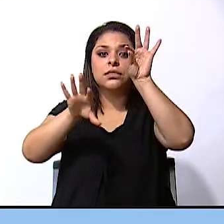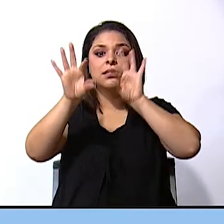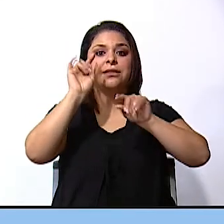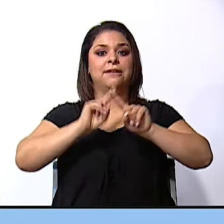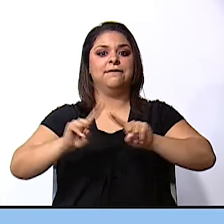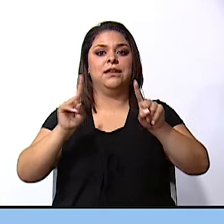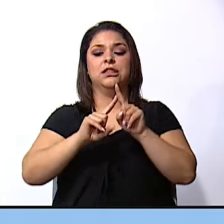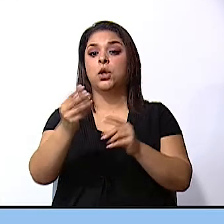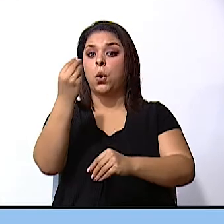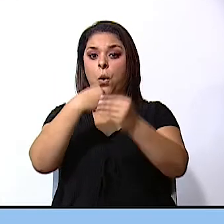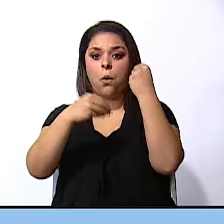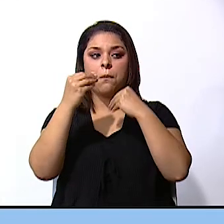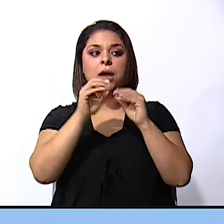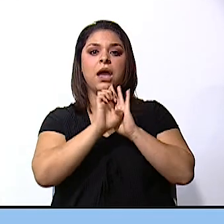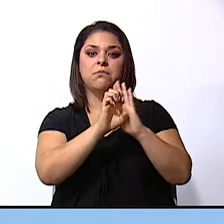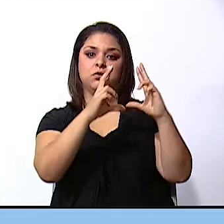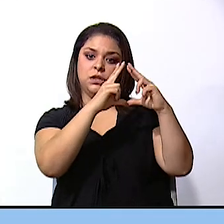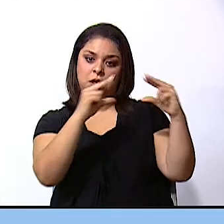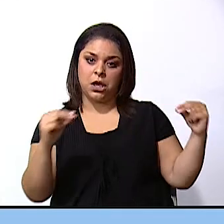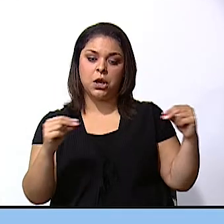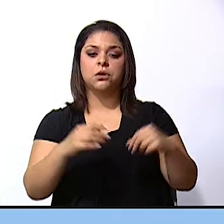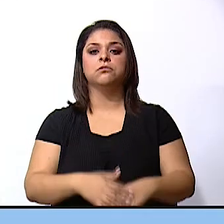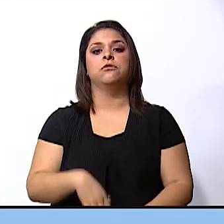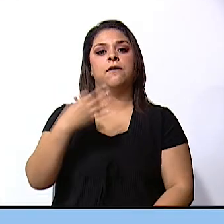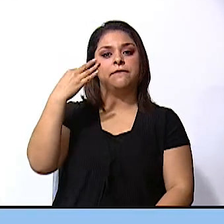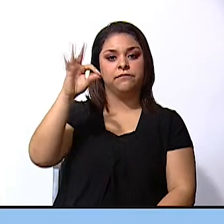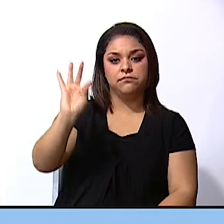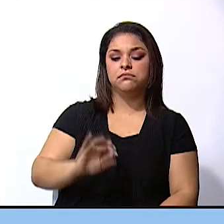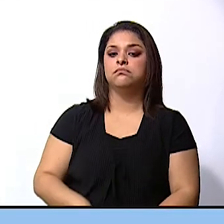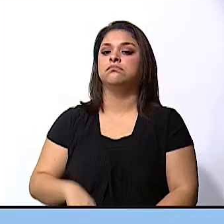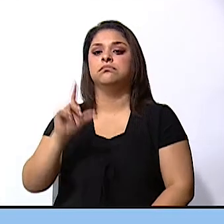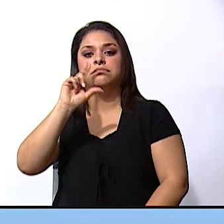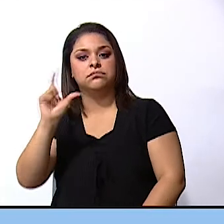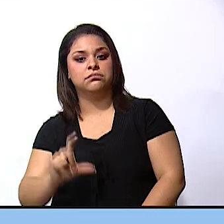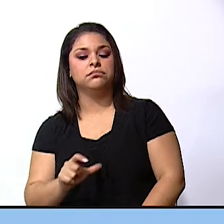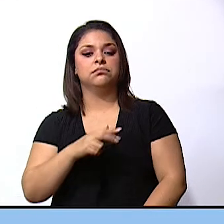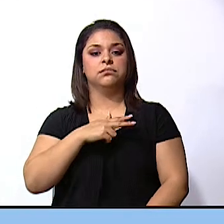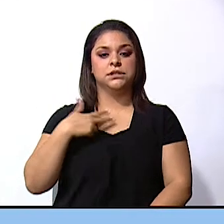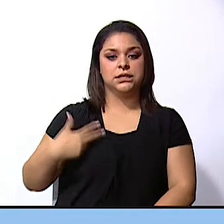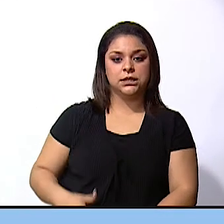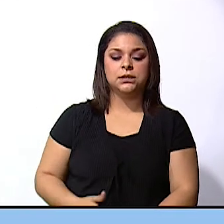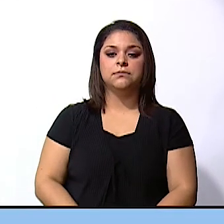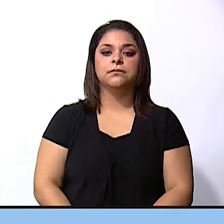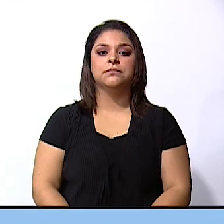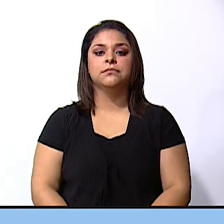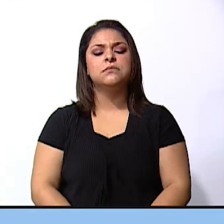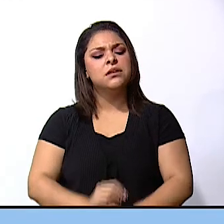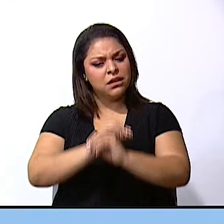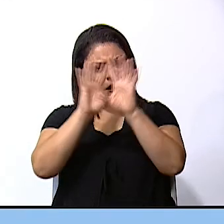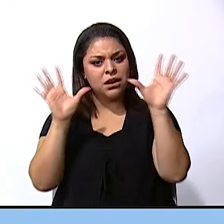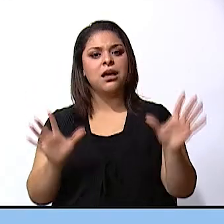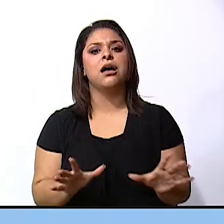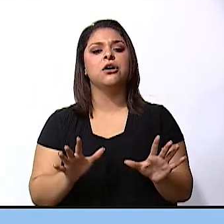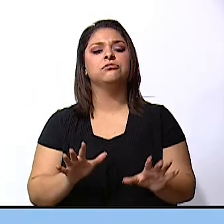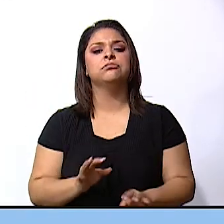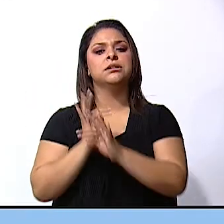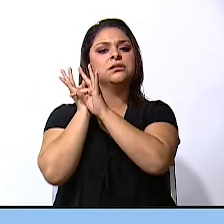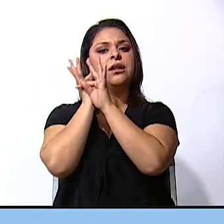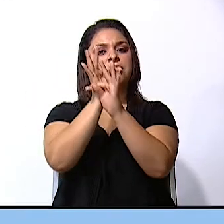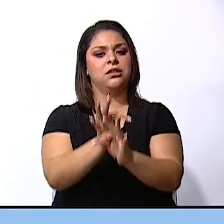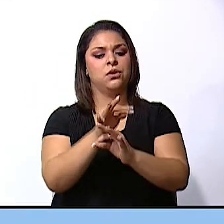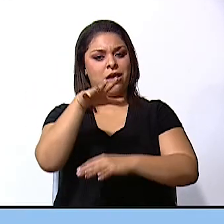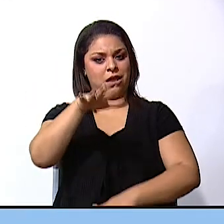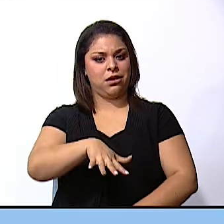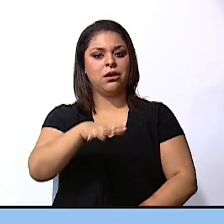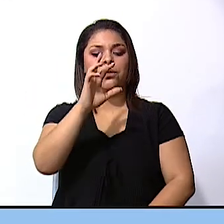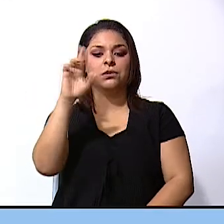food like Nicaraguan, French, Italian, Chinese and of course, our traditional Costa